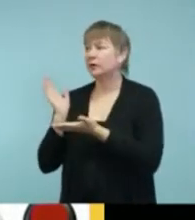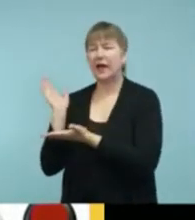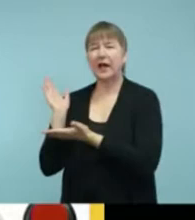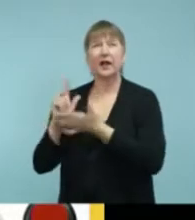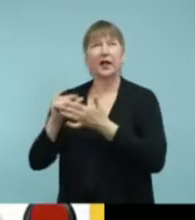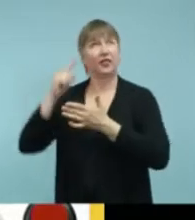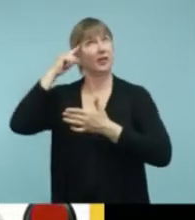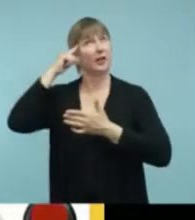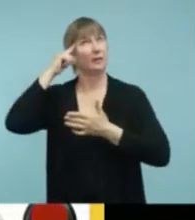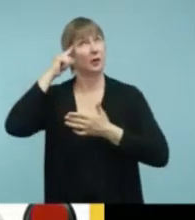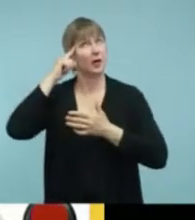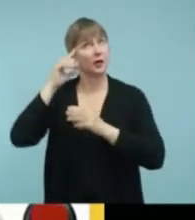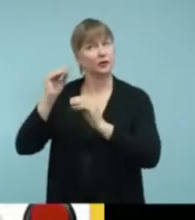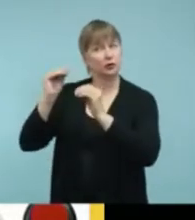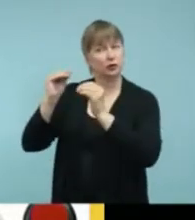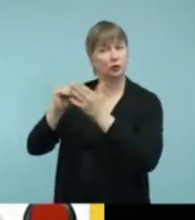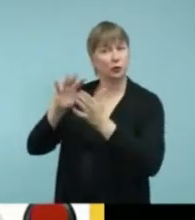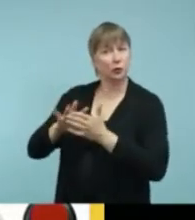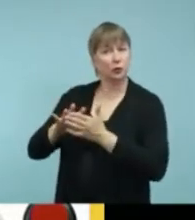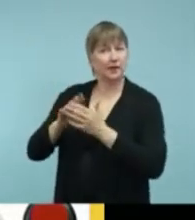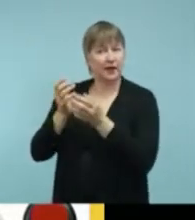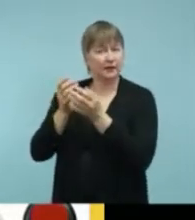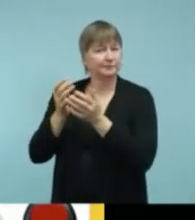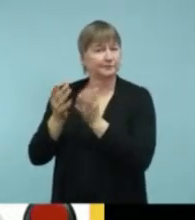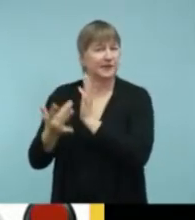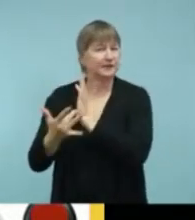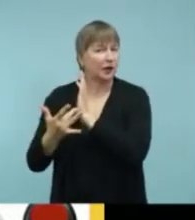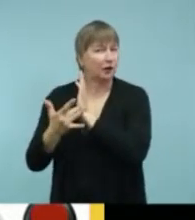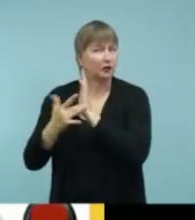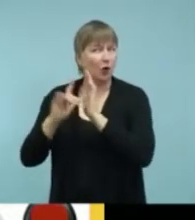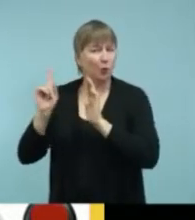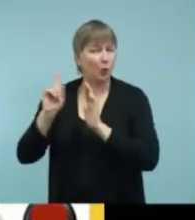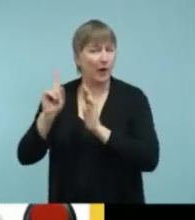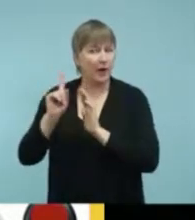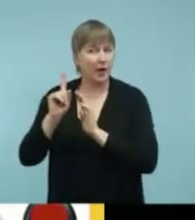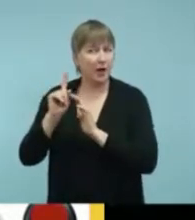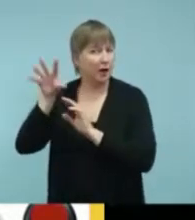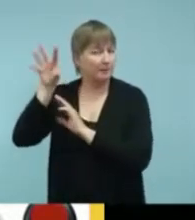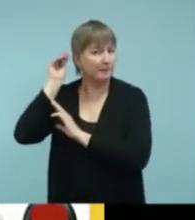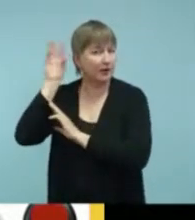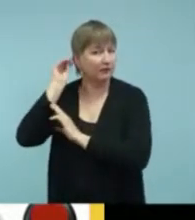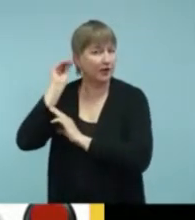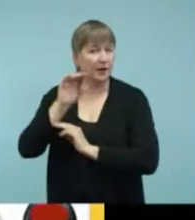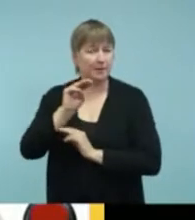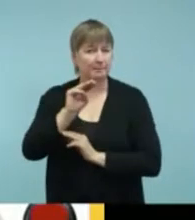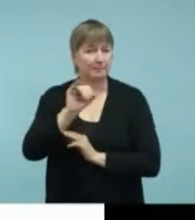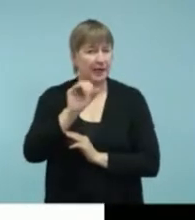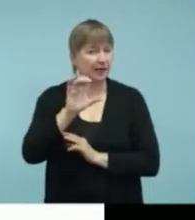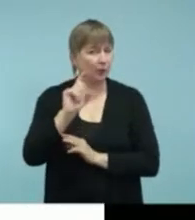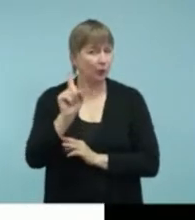your students and where their microphone placement is. Okay, next slide.